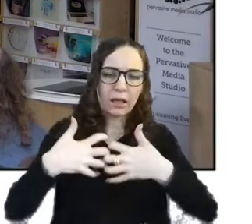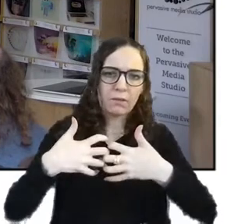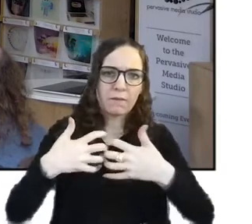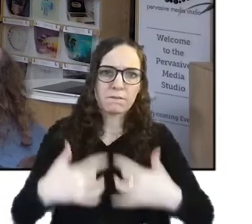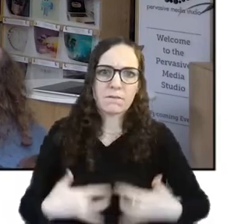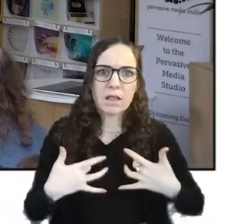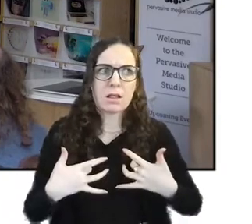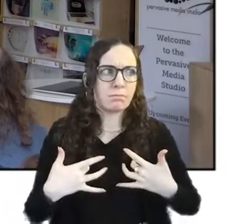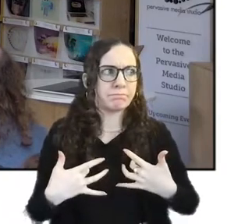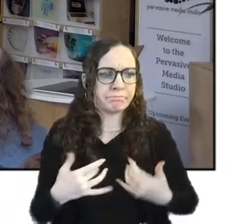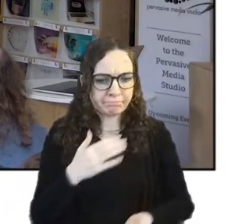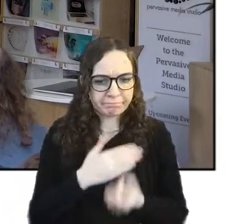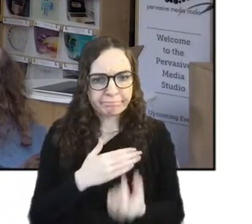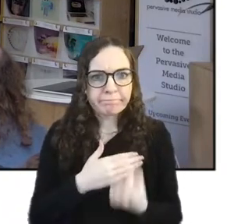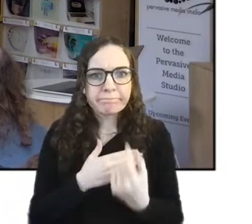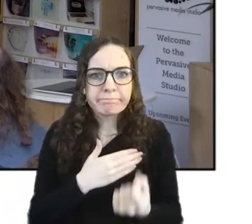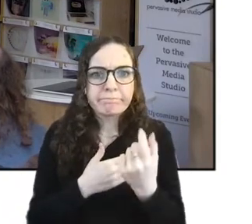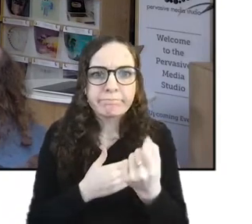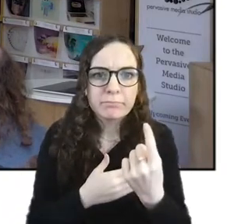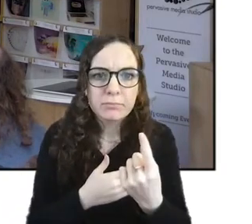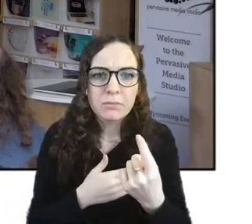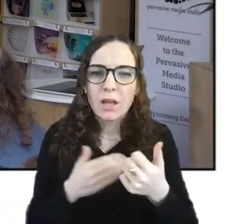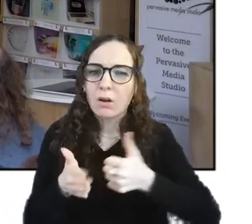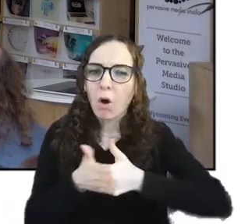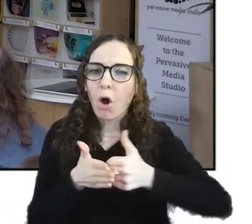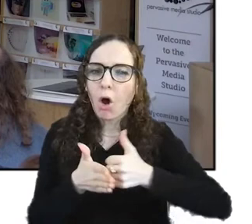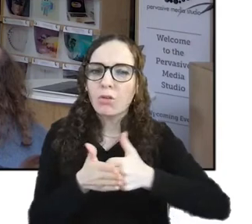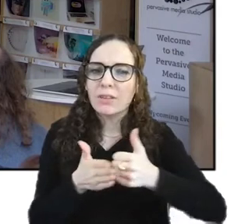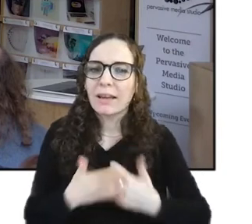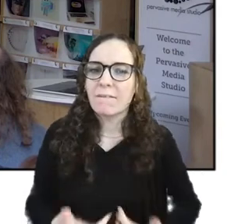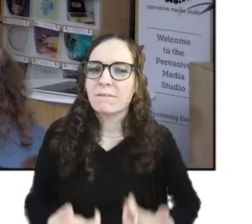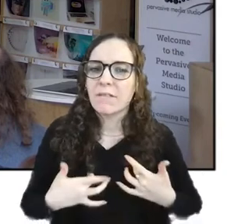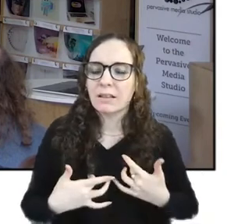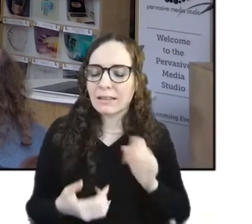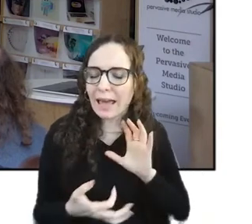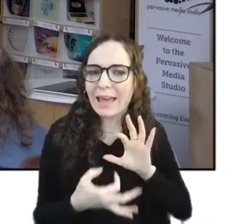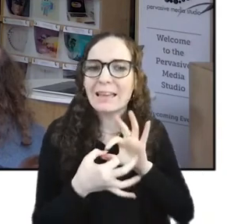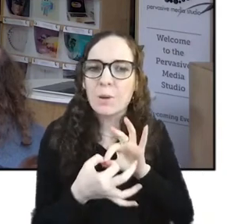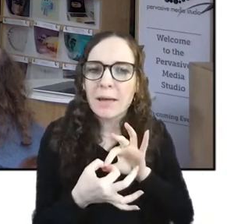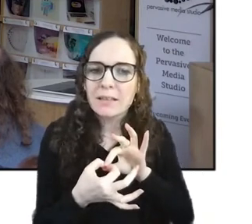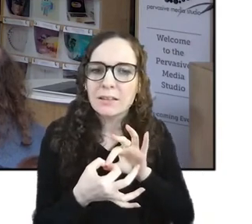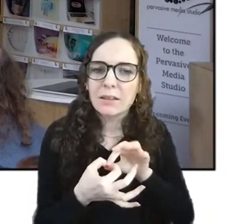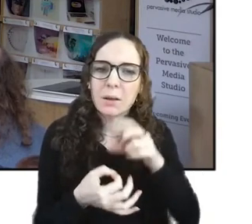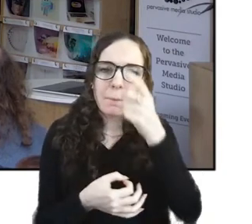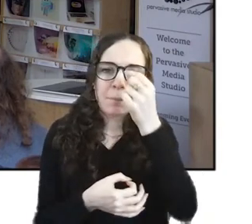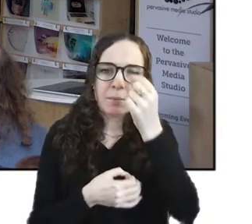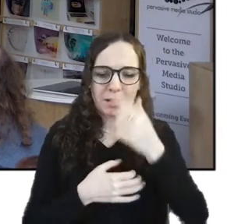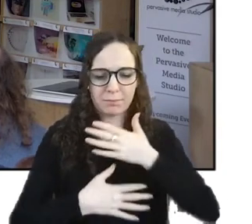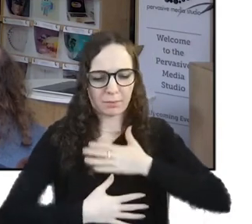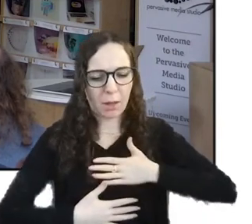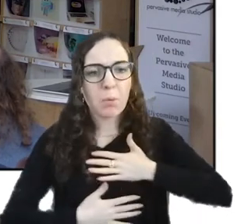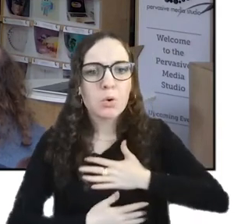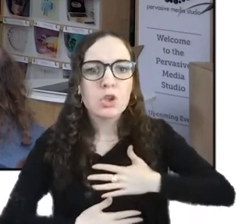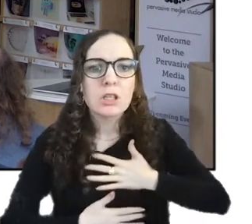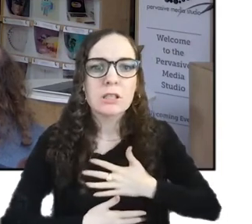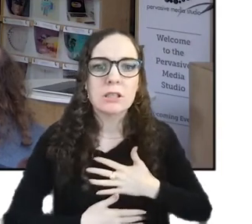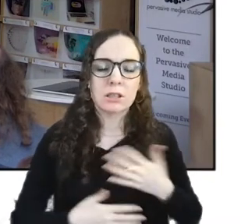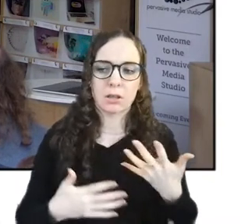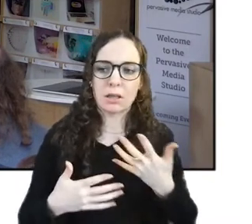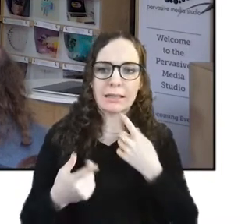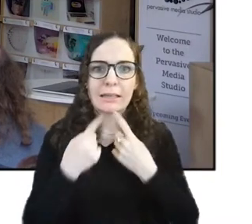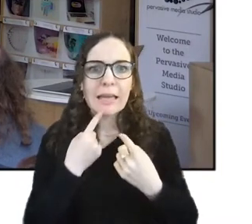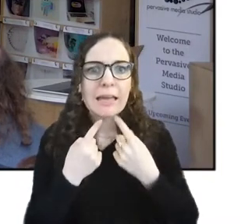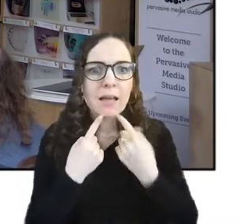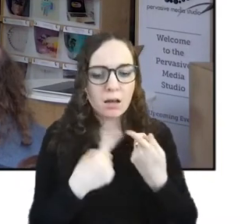are present is often really intimate whether that's through personal emotions embodied data being tracked sensed collected